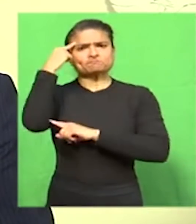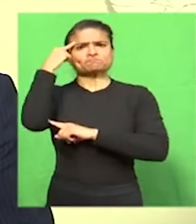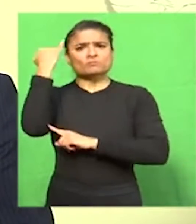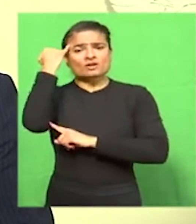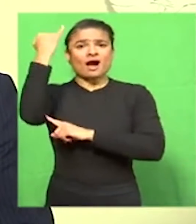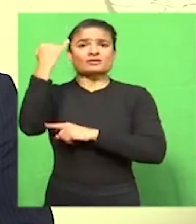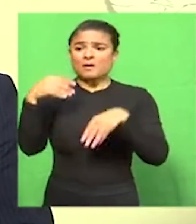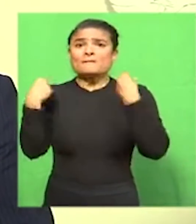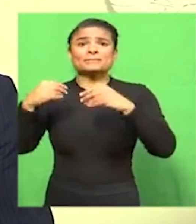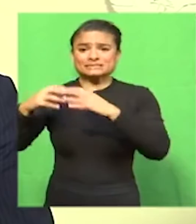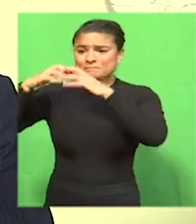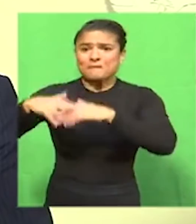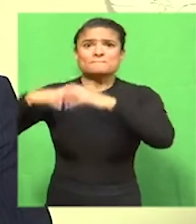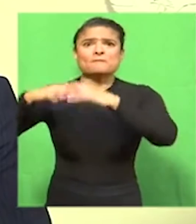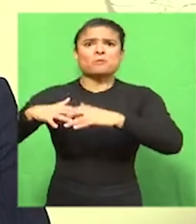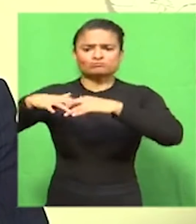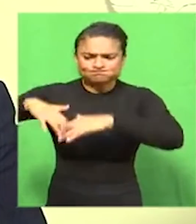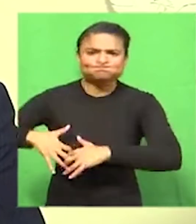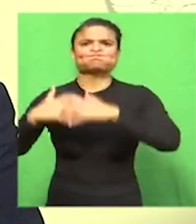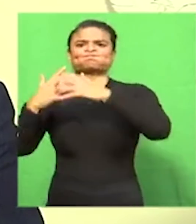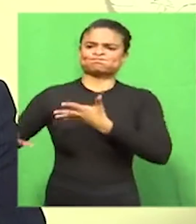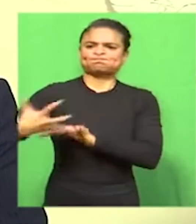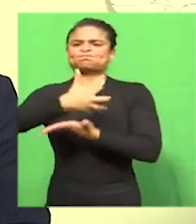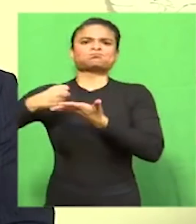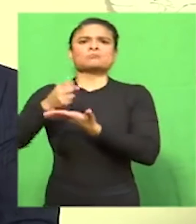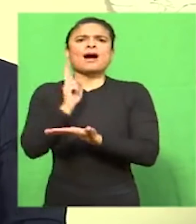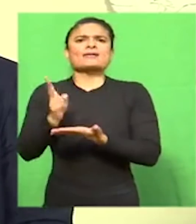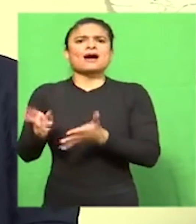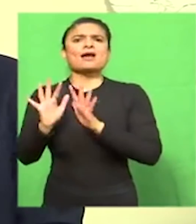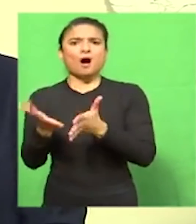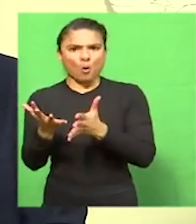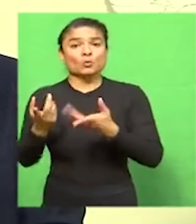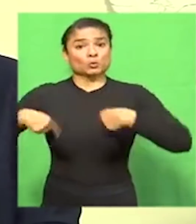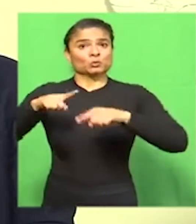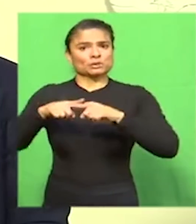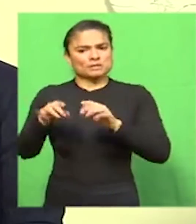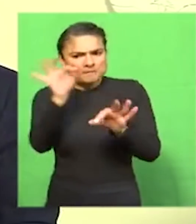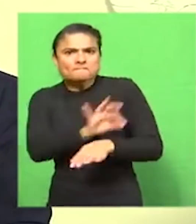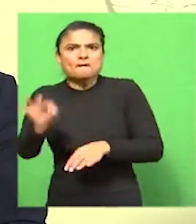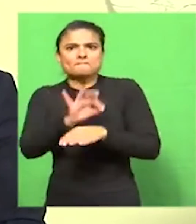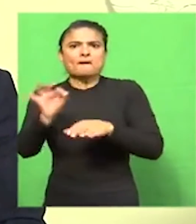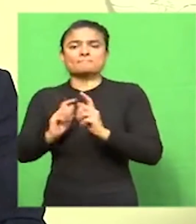most immediate need is to ensure that those businesses that were damaged or looted